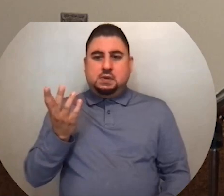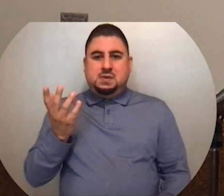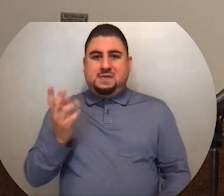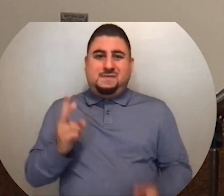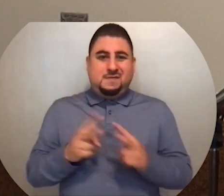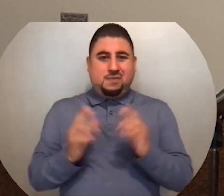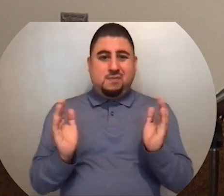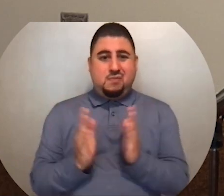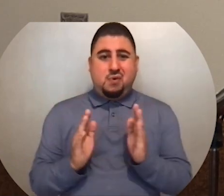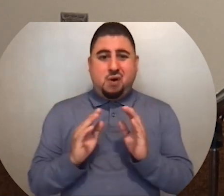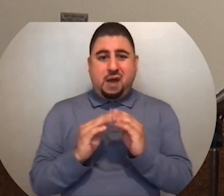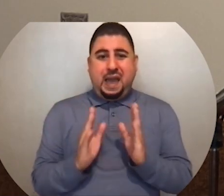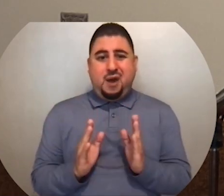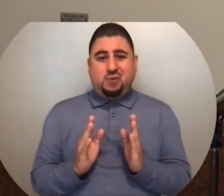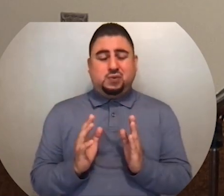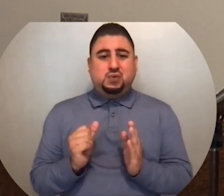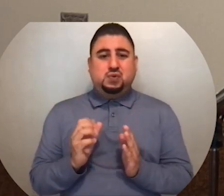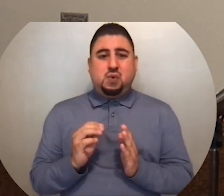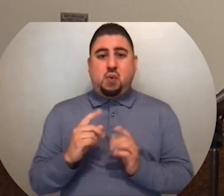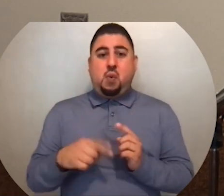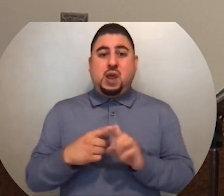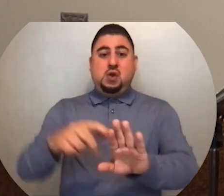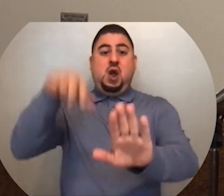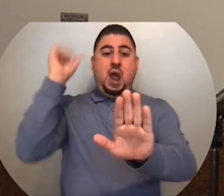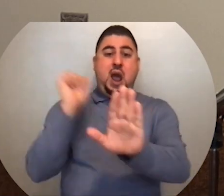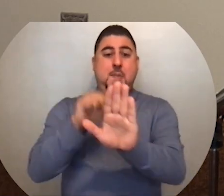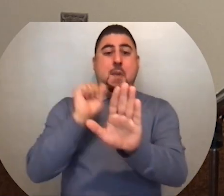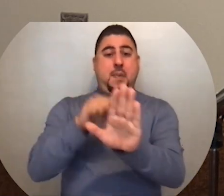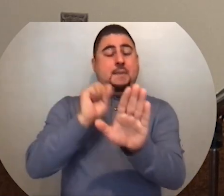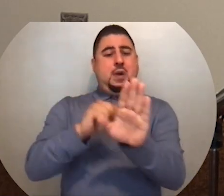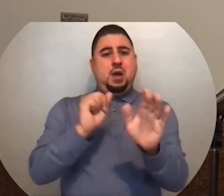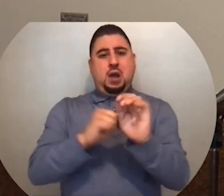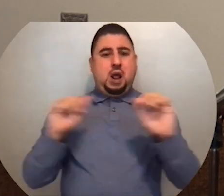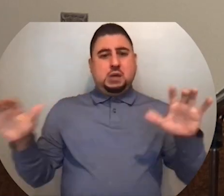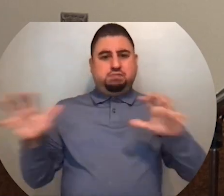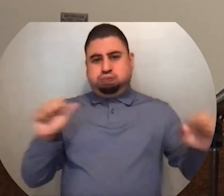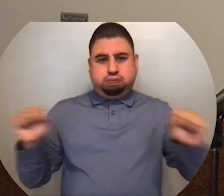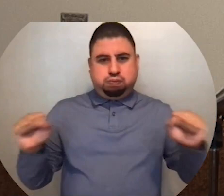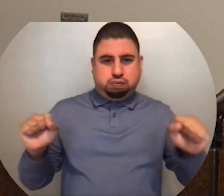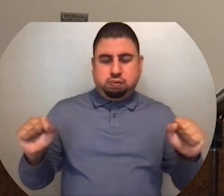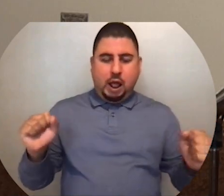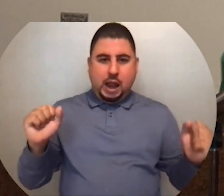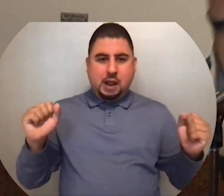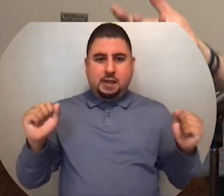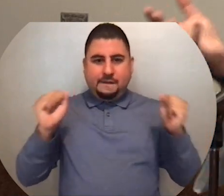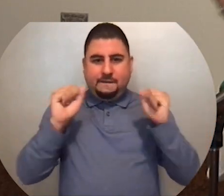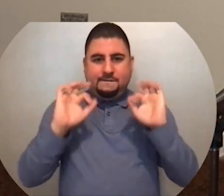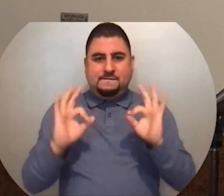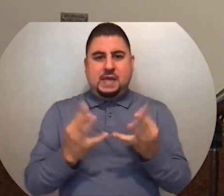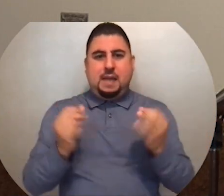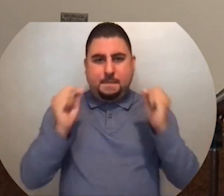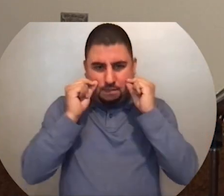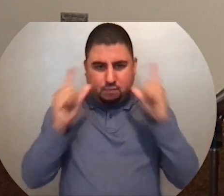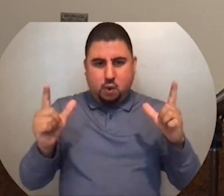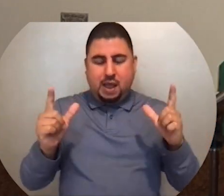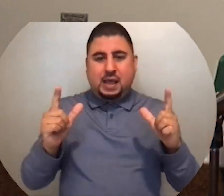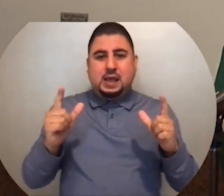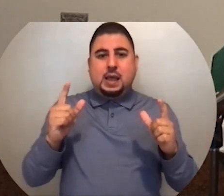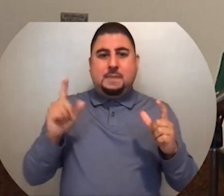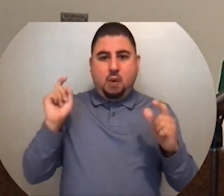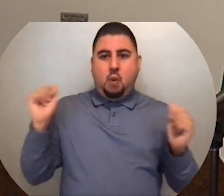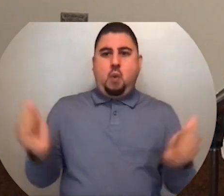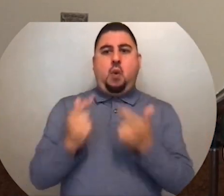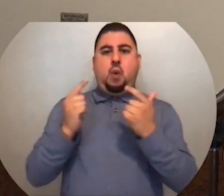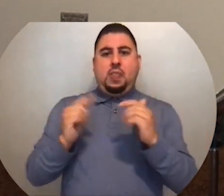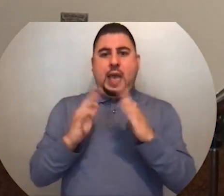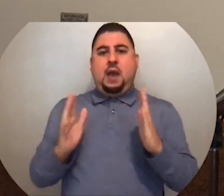they were very small, and so to wake his family up or to get the bread for the neighbor meant that he did have to